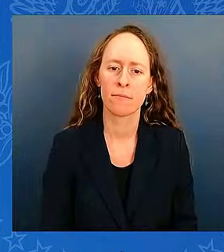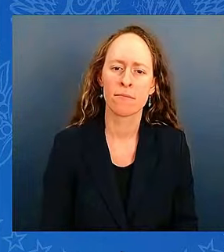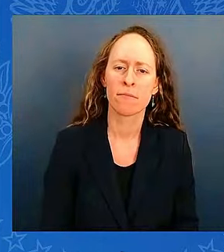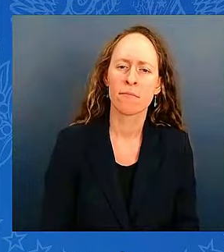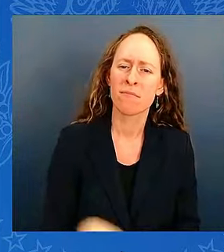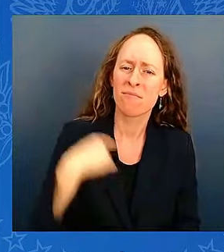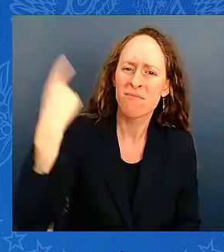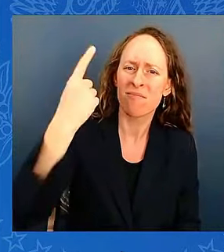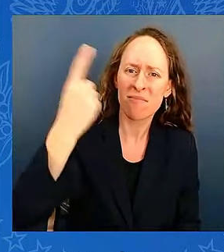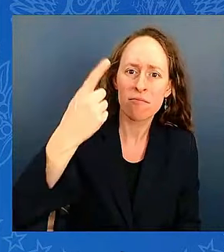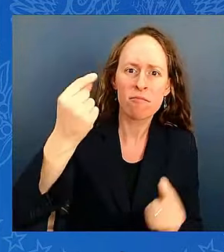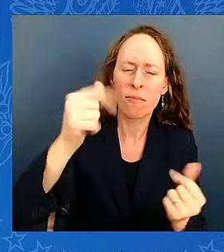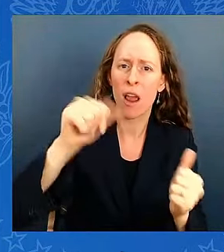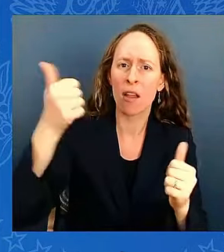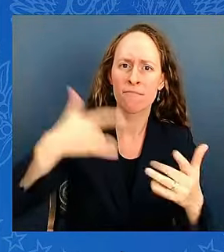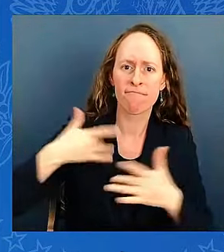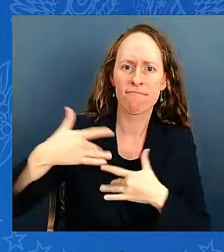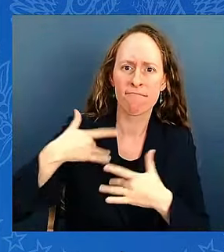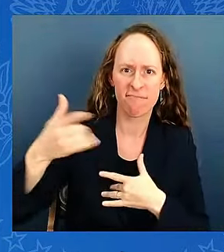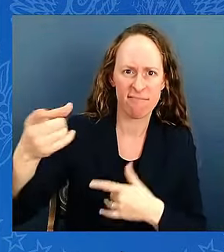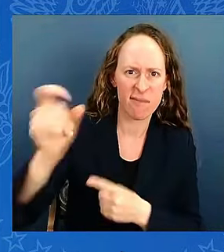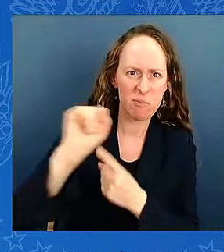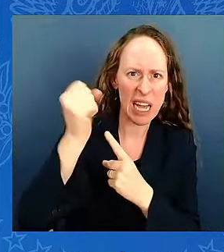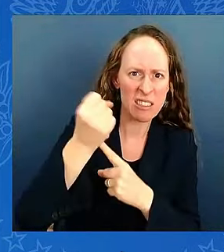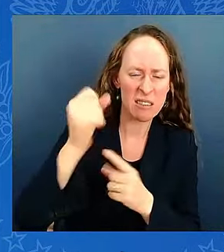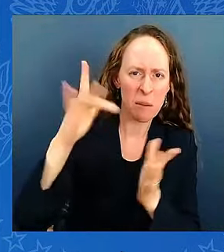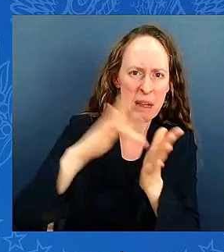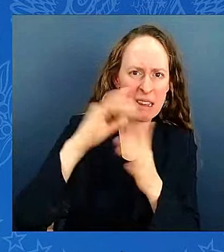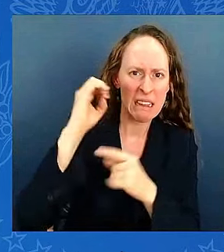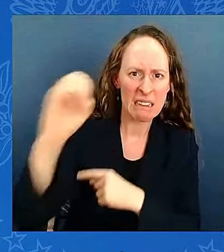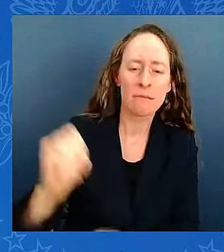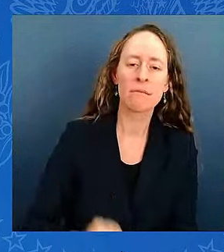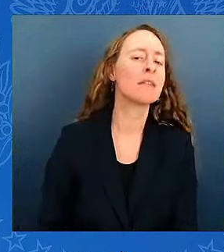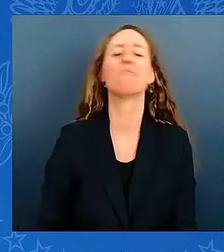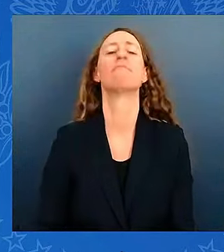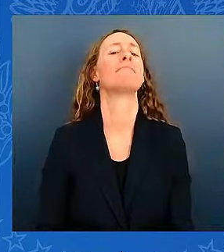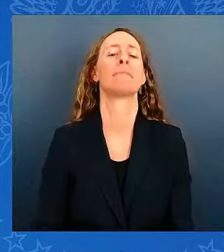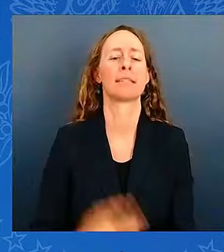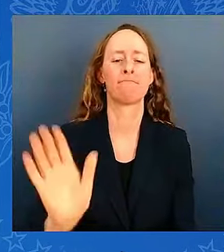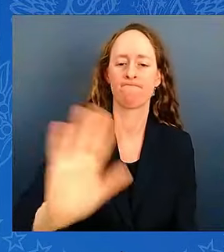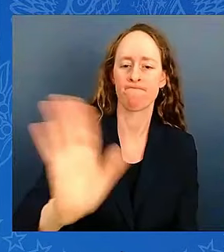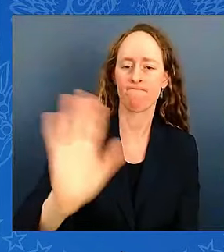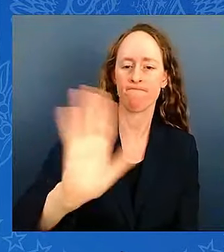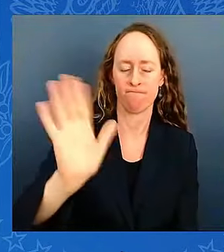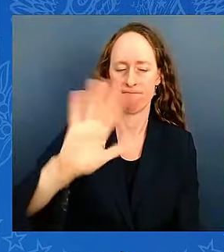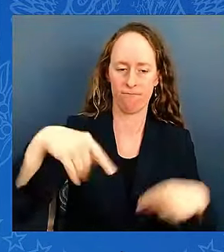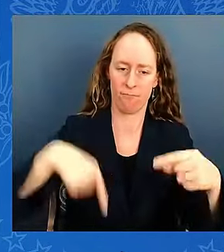middle east i'm going to stick with this what's that i'm going to stick with this subject but go ahead